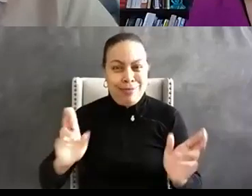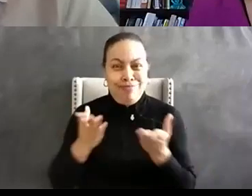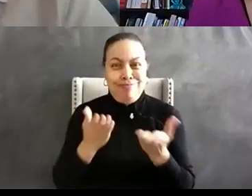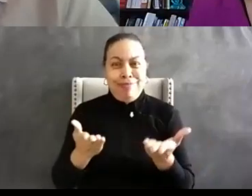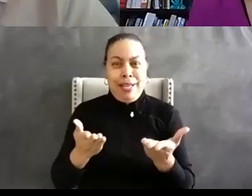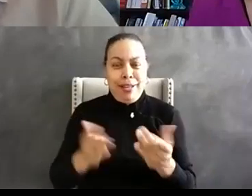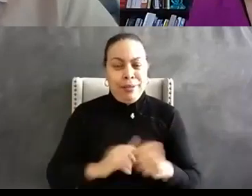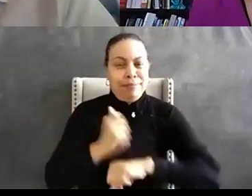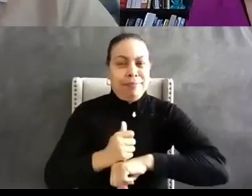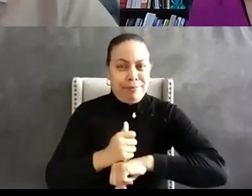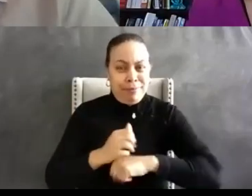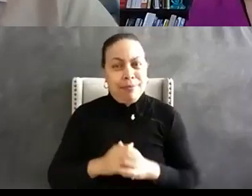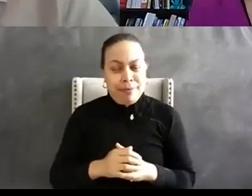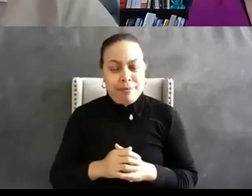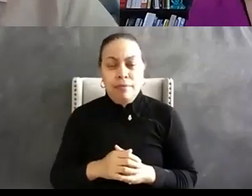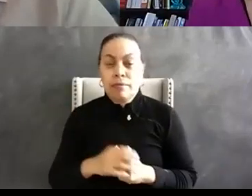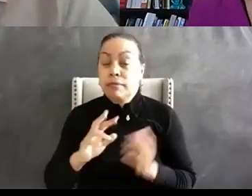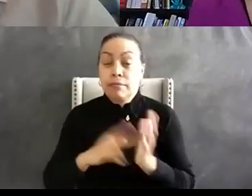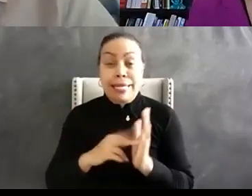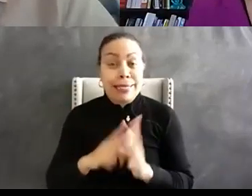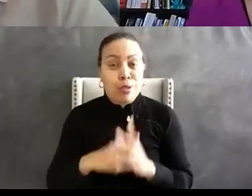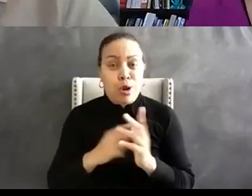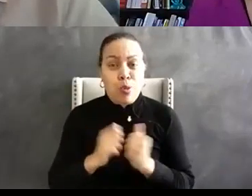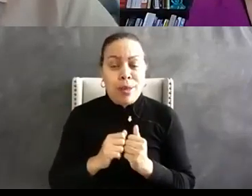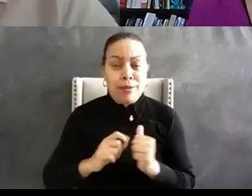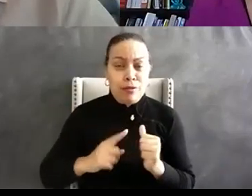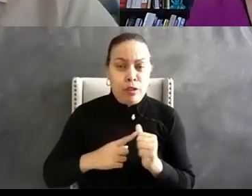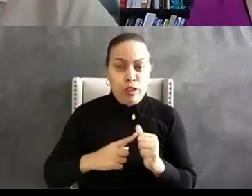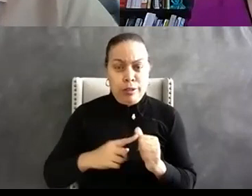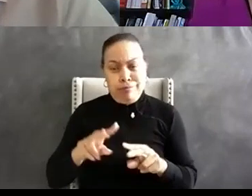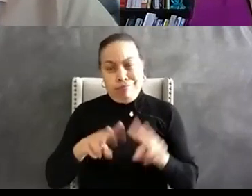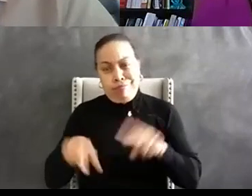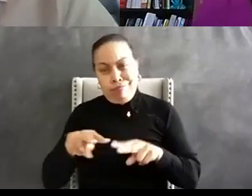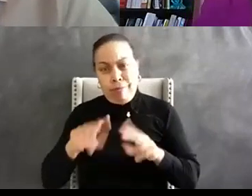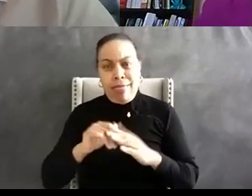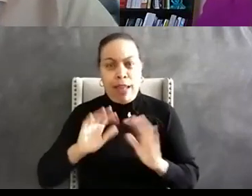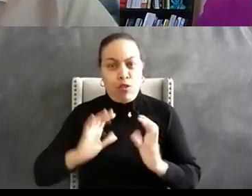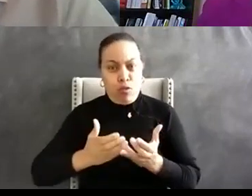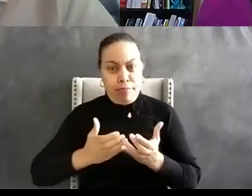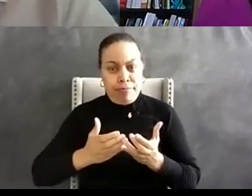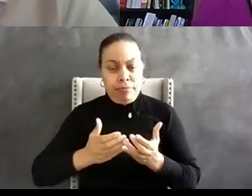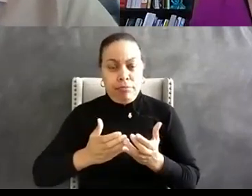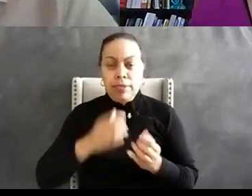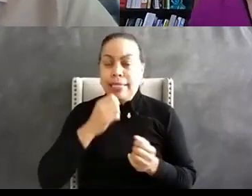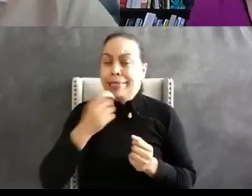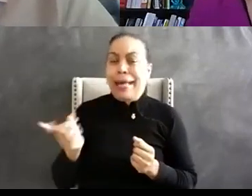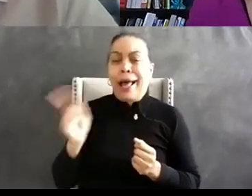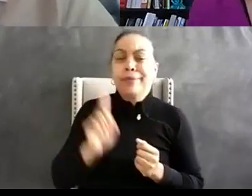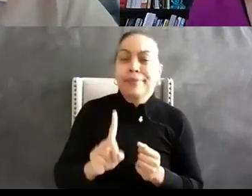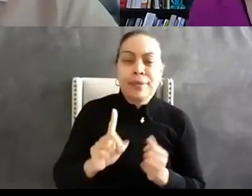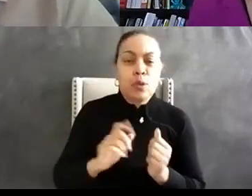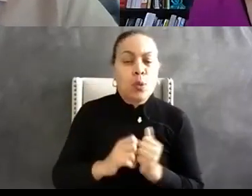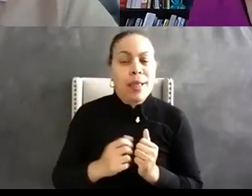um so you have to start with assessing the particular group you're working with versus coming in with just uh one